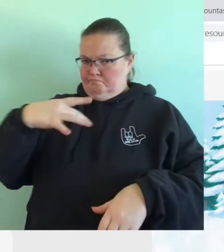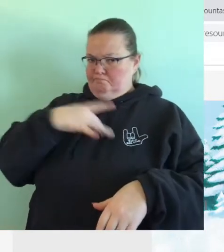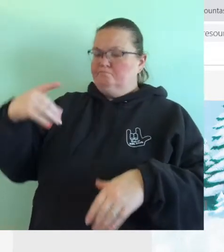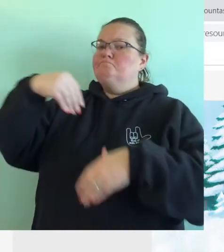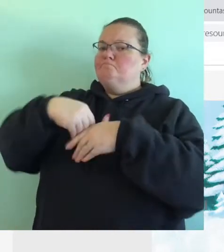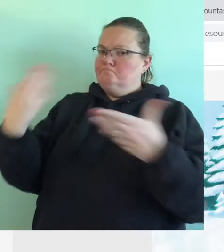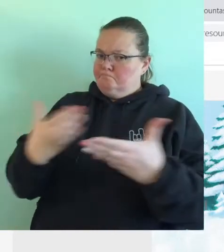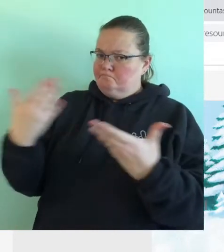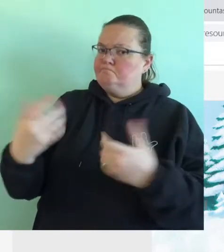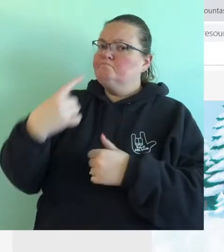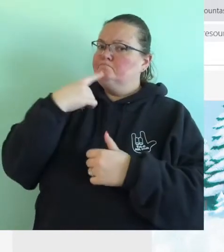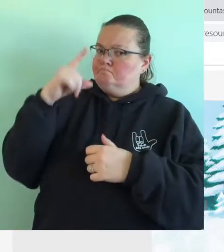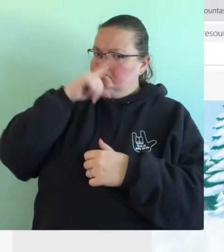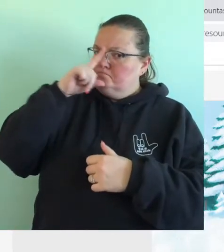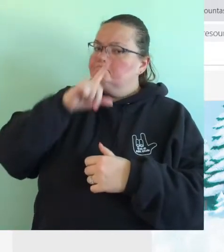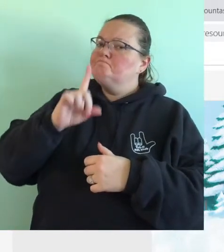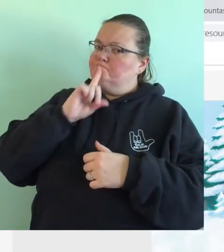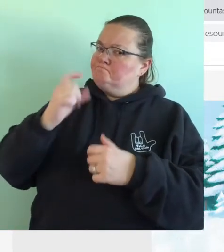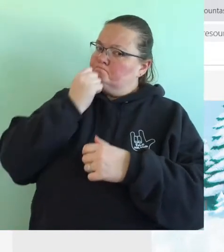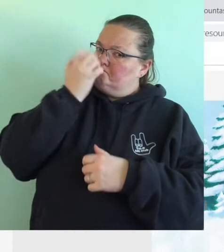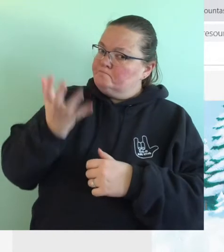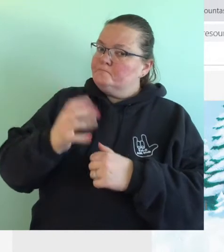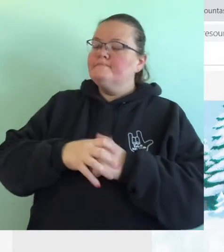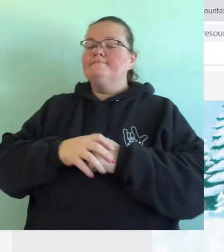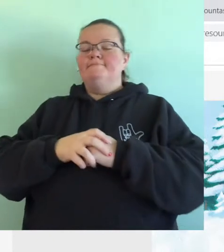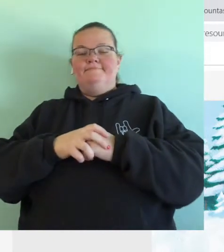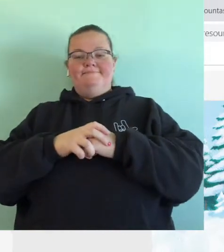it in here, said Mouse. It is warm.